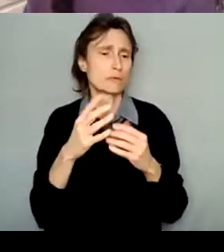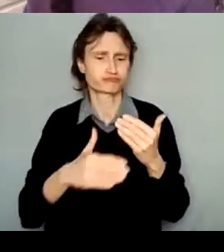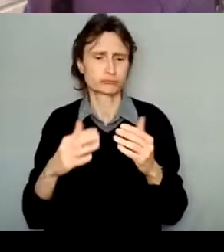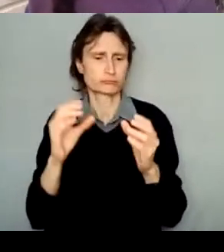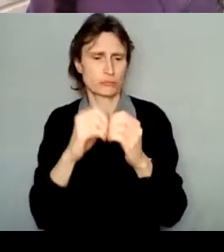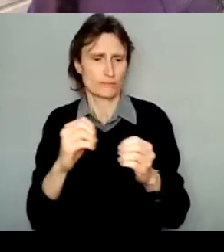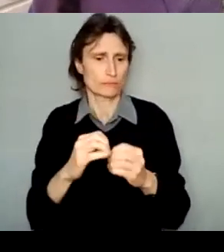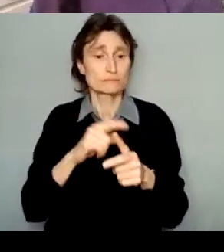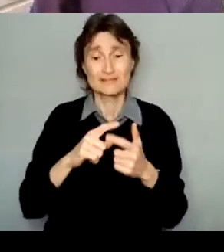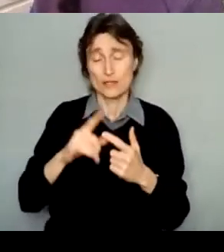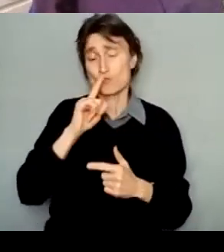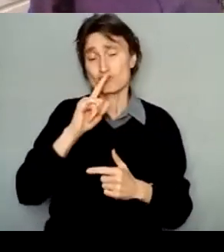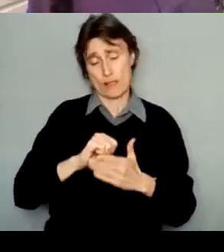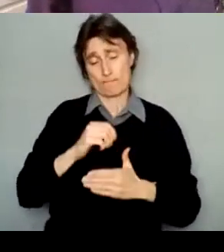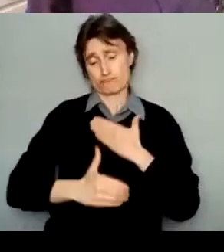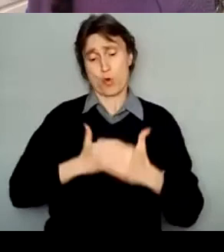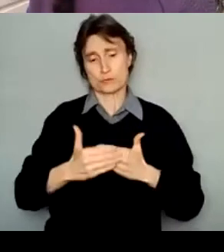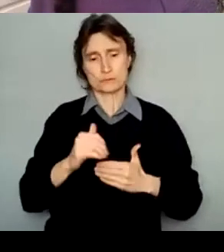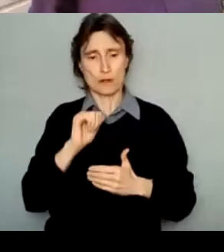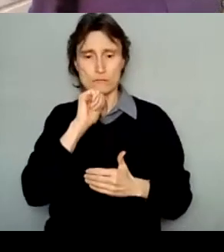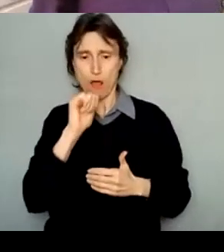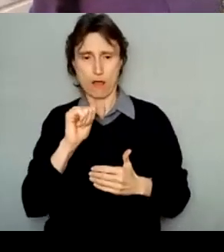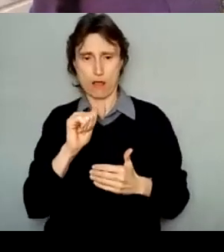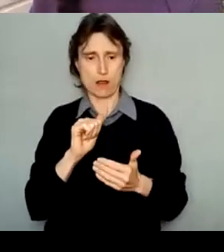is an iterative process and it's intended to be responsive.